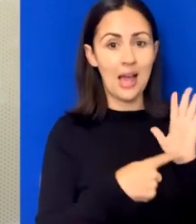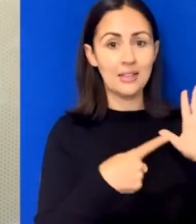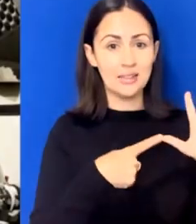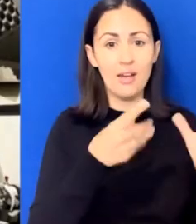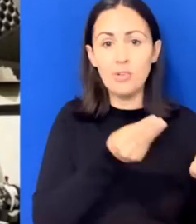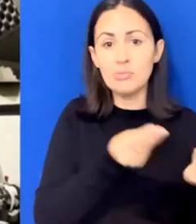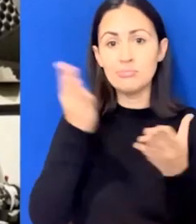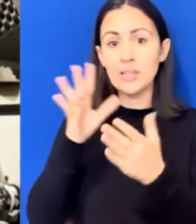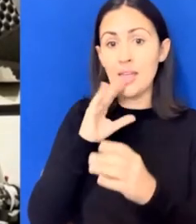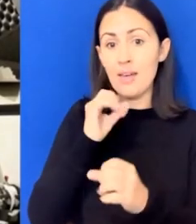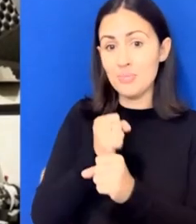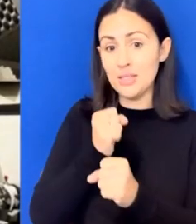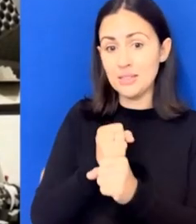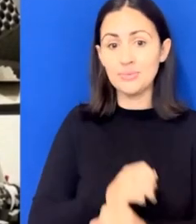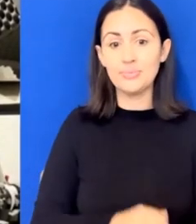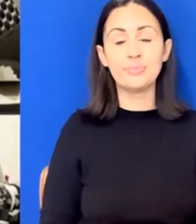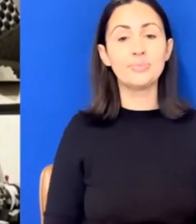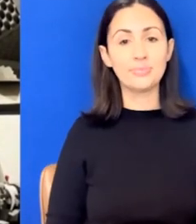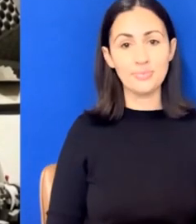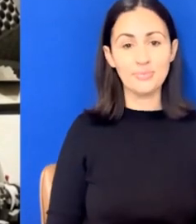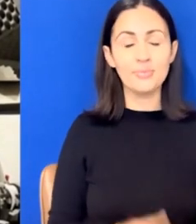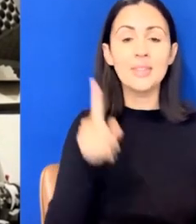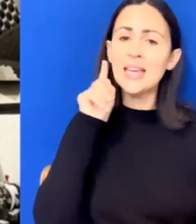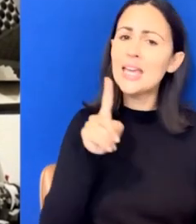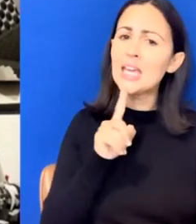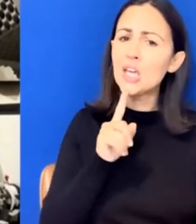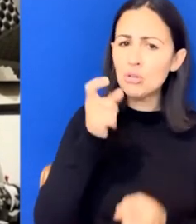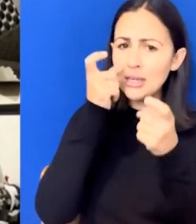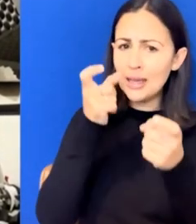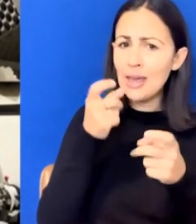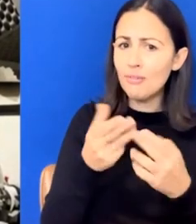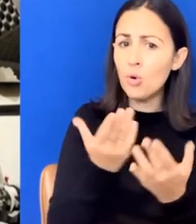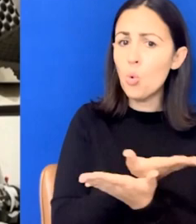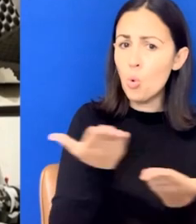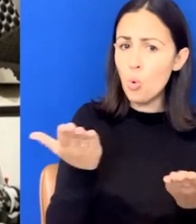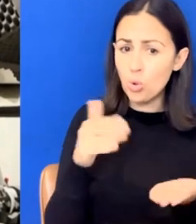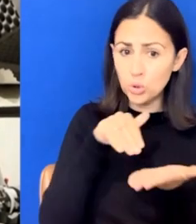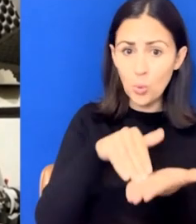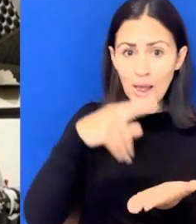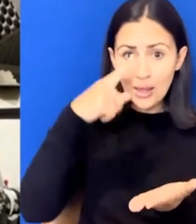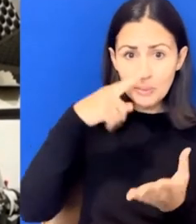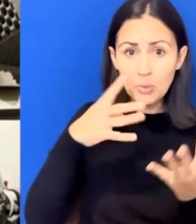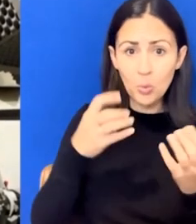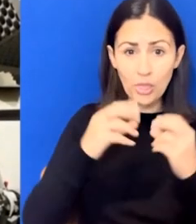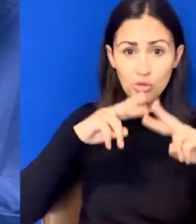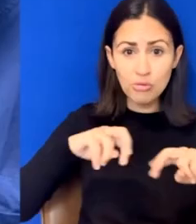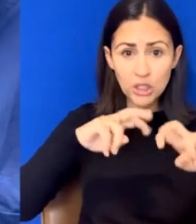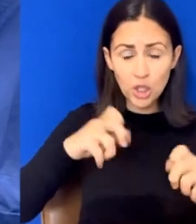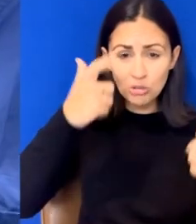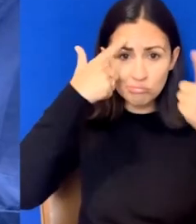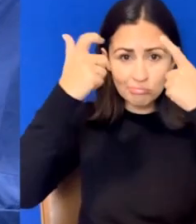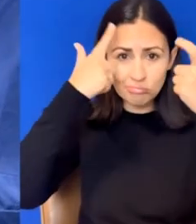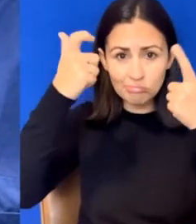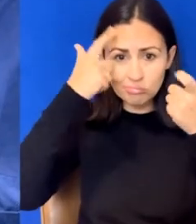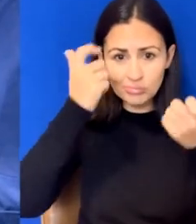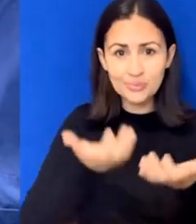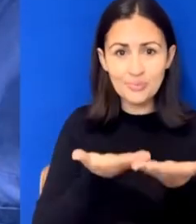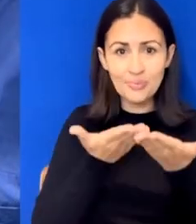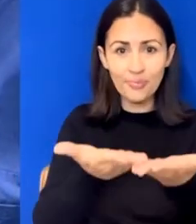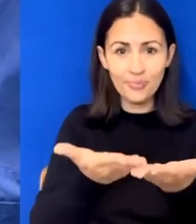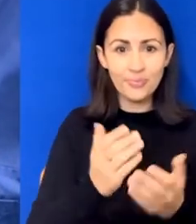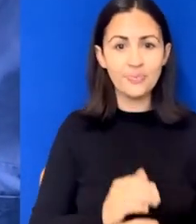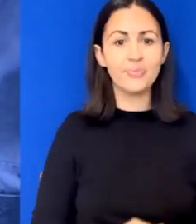practice. Hearing care for all. To help people with hearing loss through research and innovation. Hearing care is